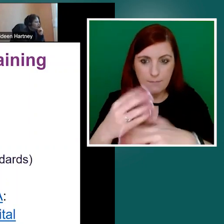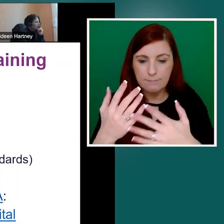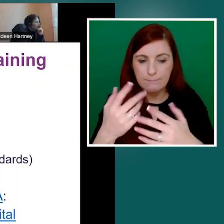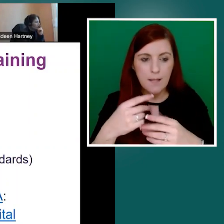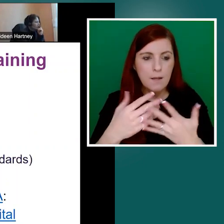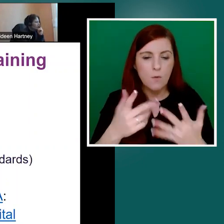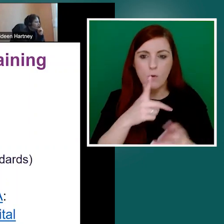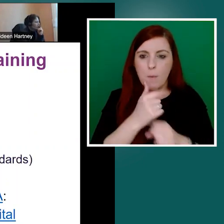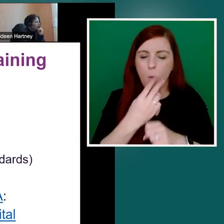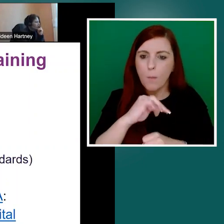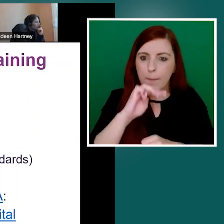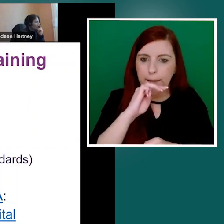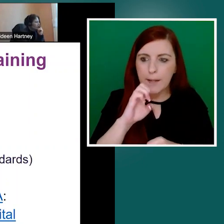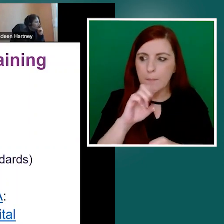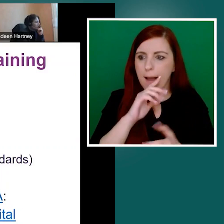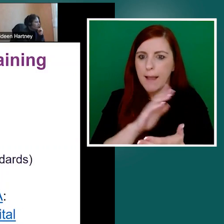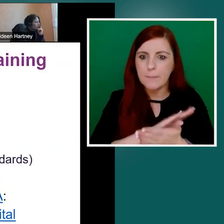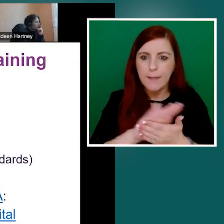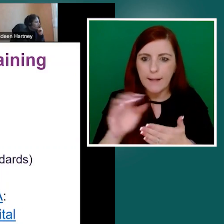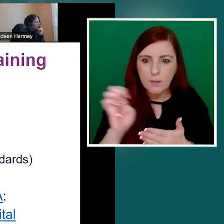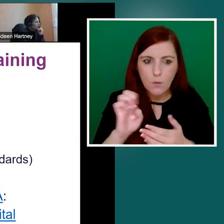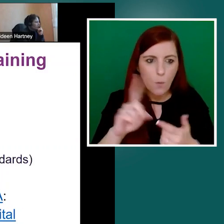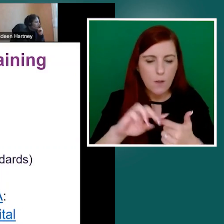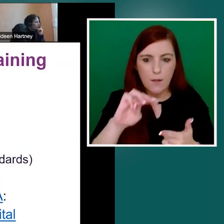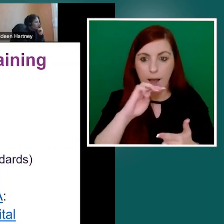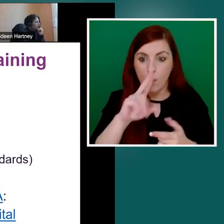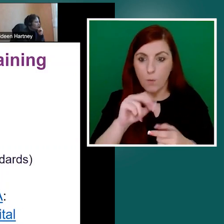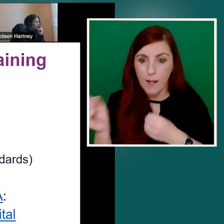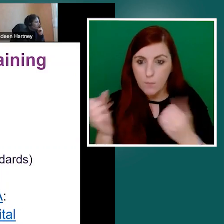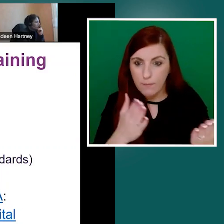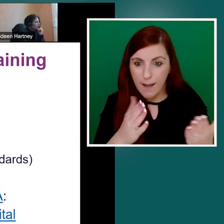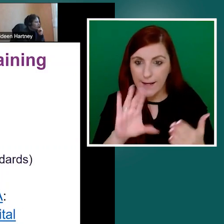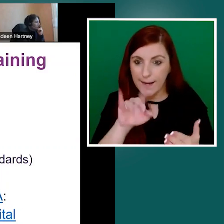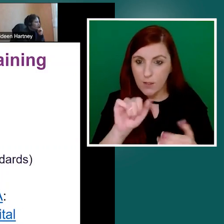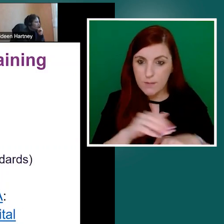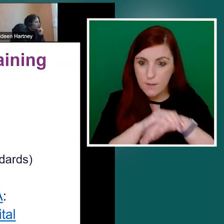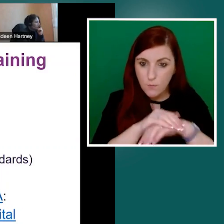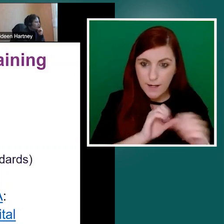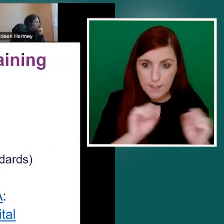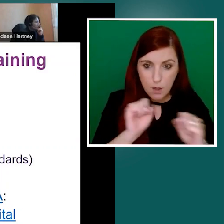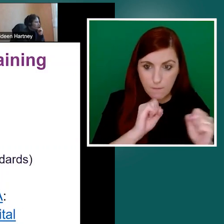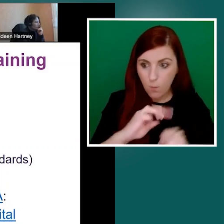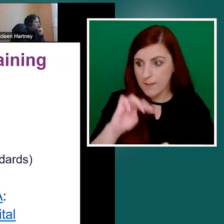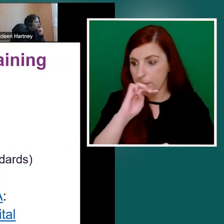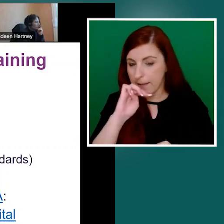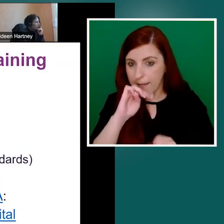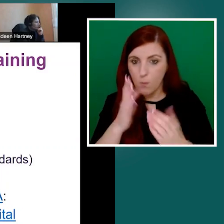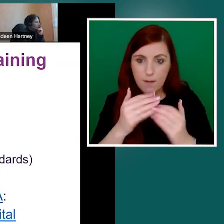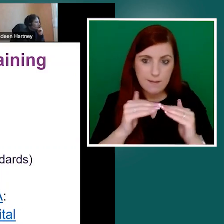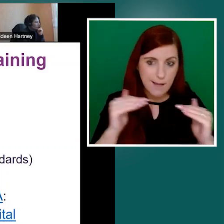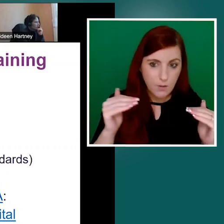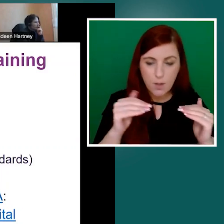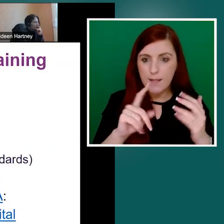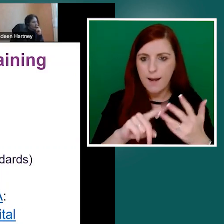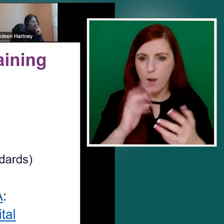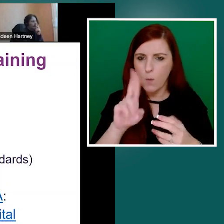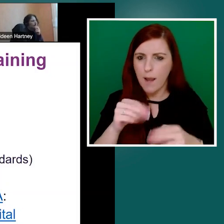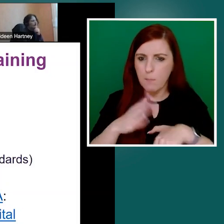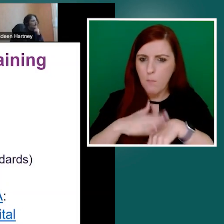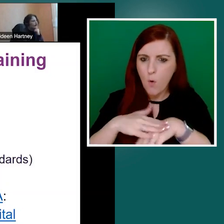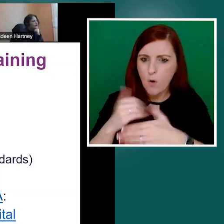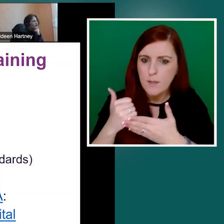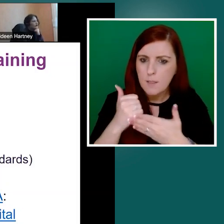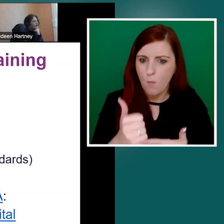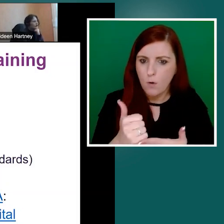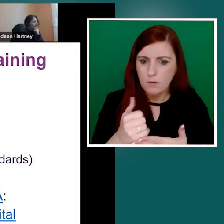service with some tips and standards and how you can further support adults with unmet literacy needs. And we also have an e